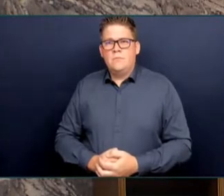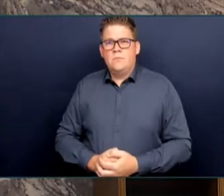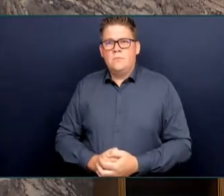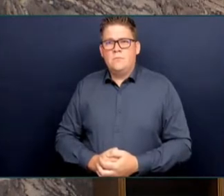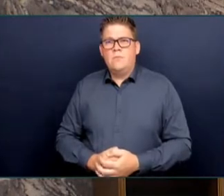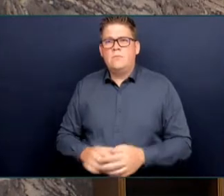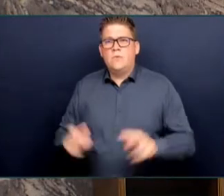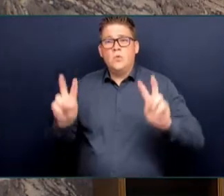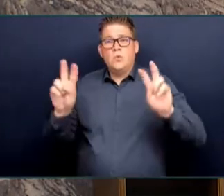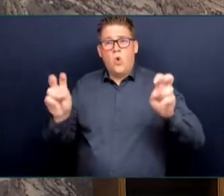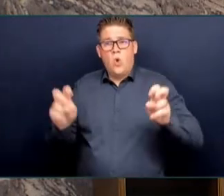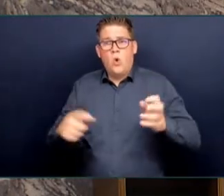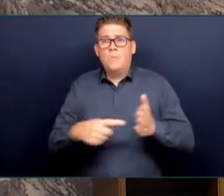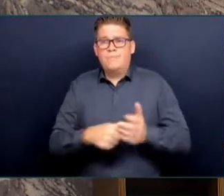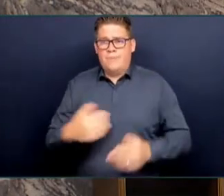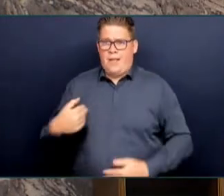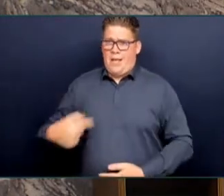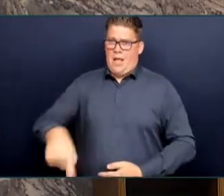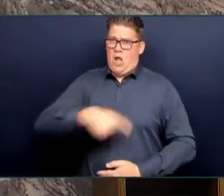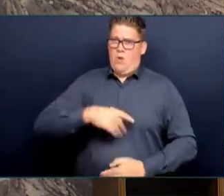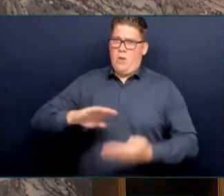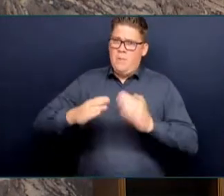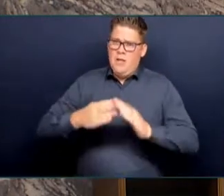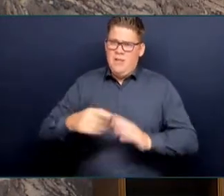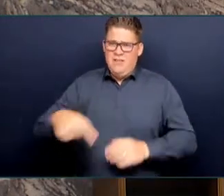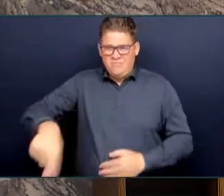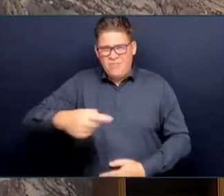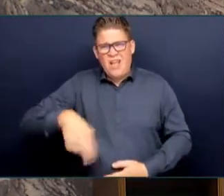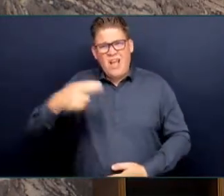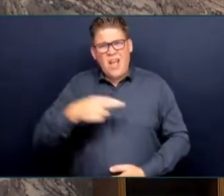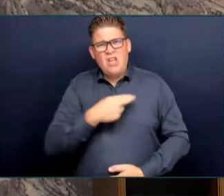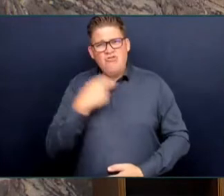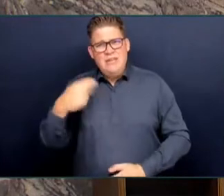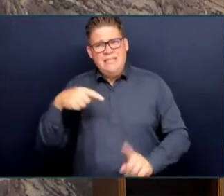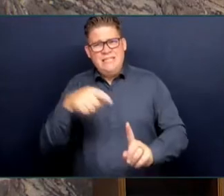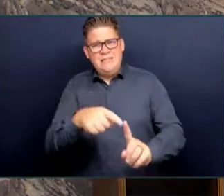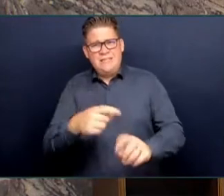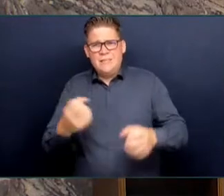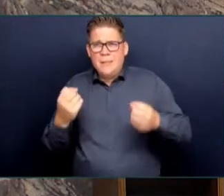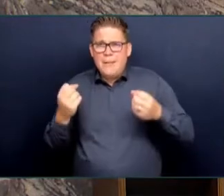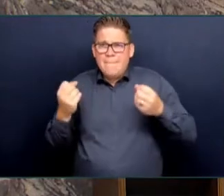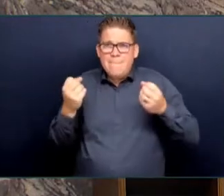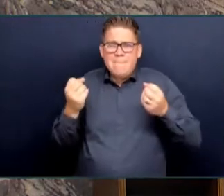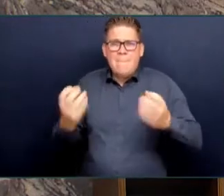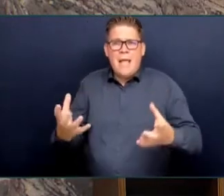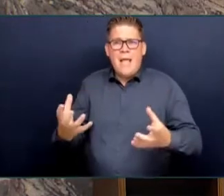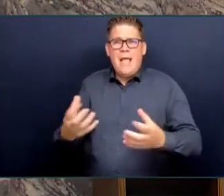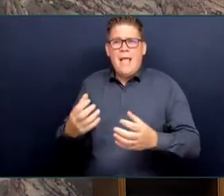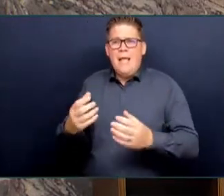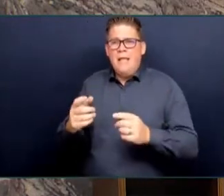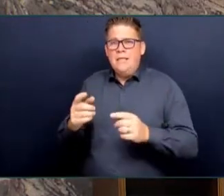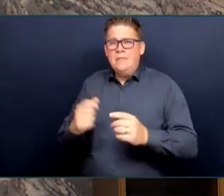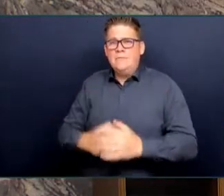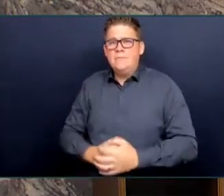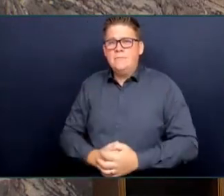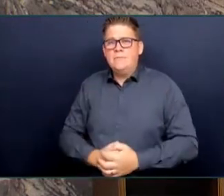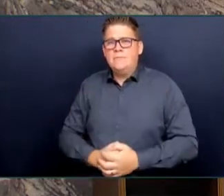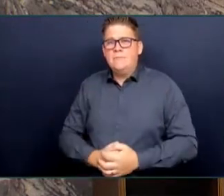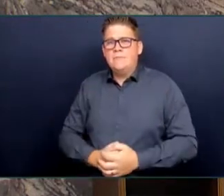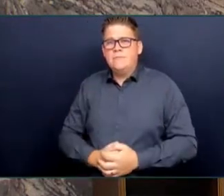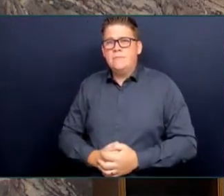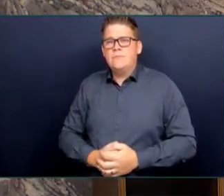charges and they're out on the streets before our members have even finished the paperwork. Bluntly, I'm mad about it. End quote.